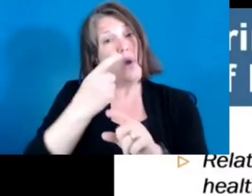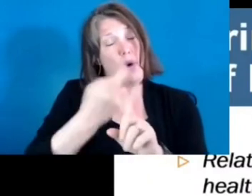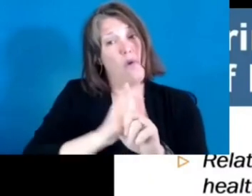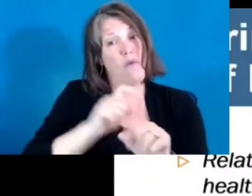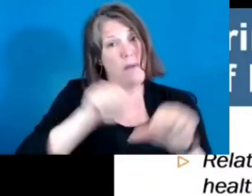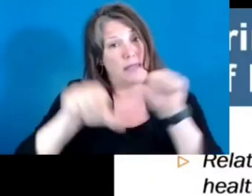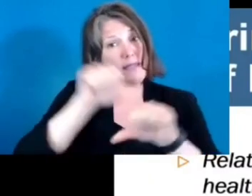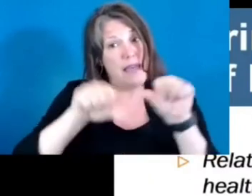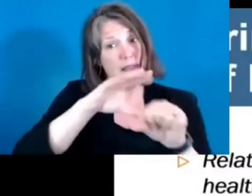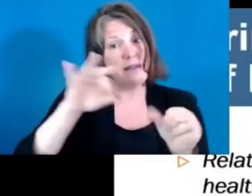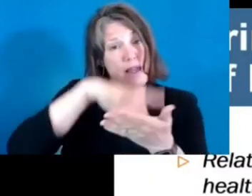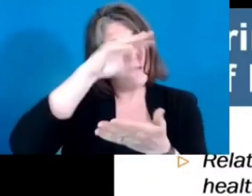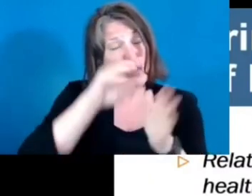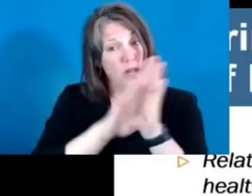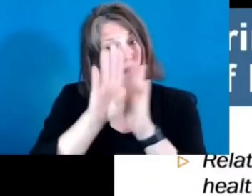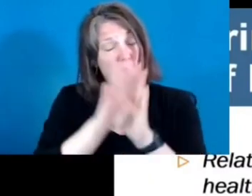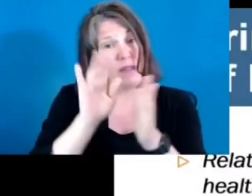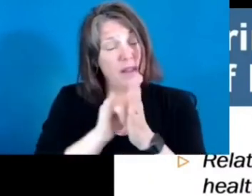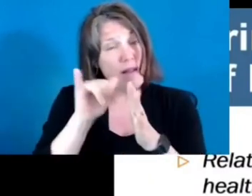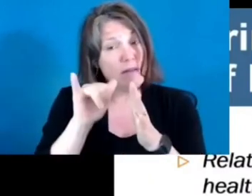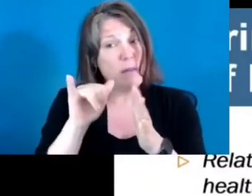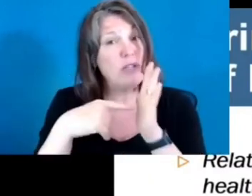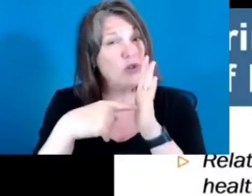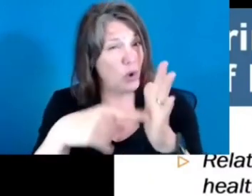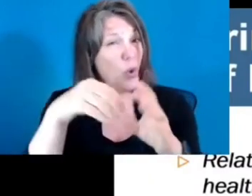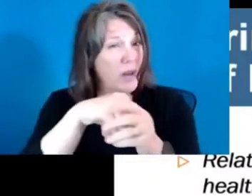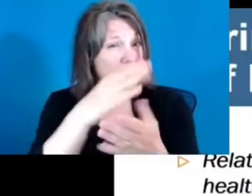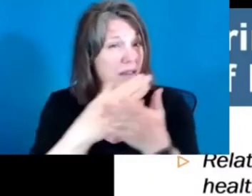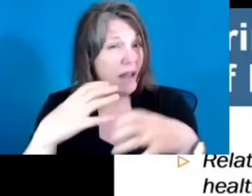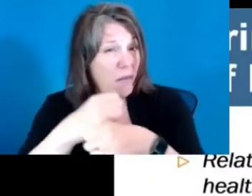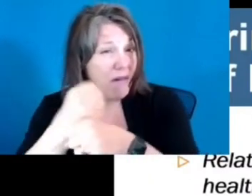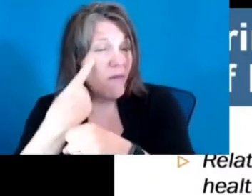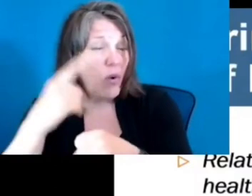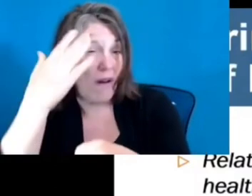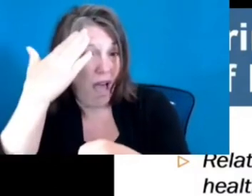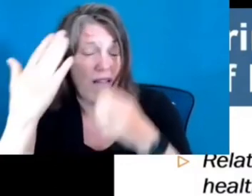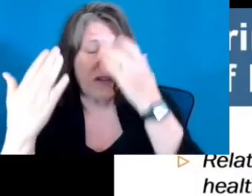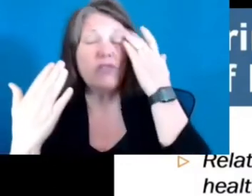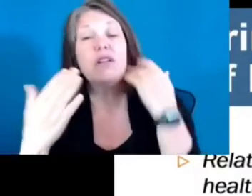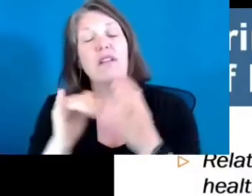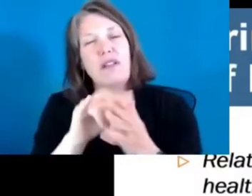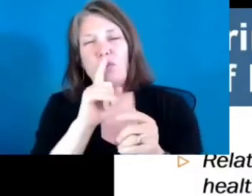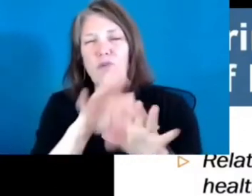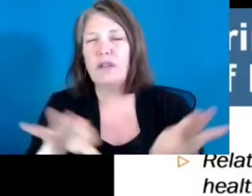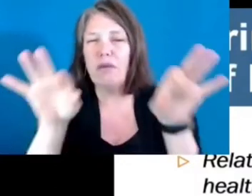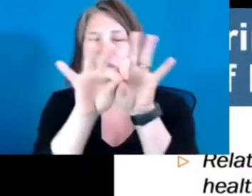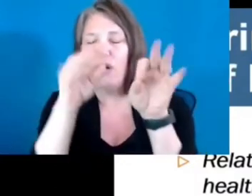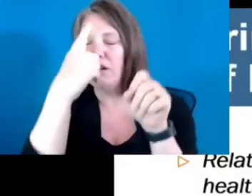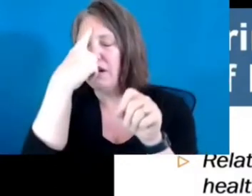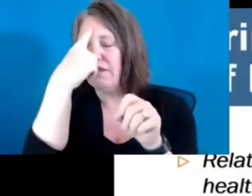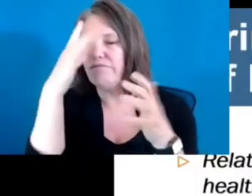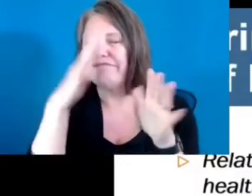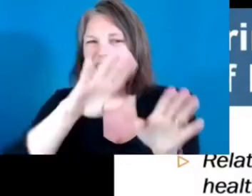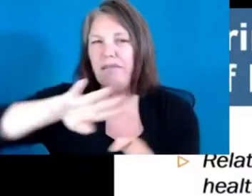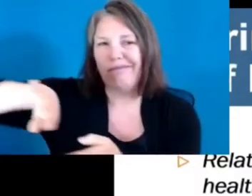of the knowledge base that are really important. And I think that have been pushed aside in some cases through other policies that